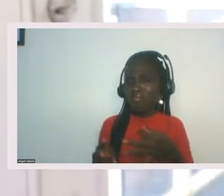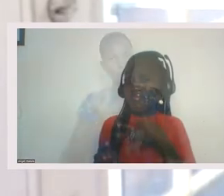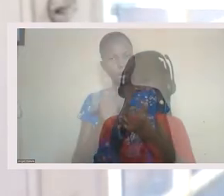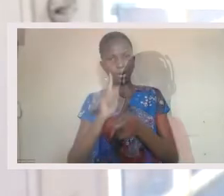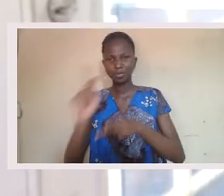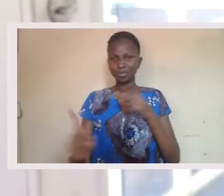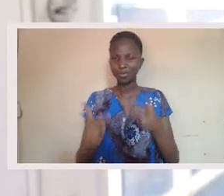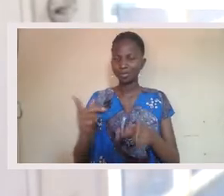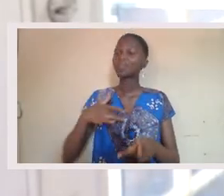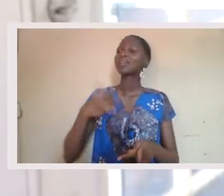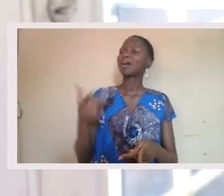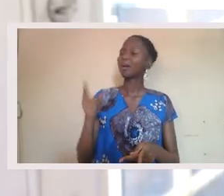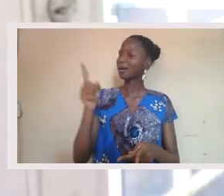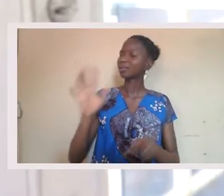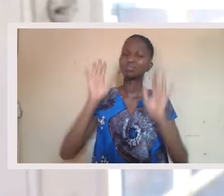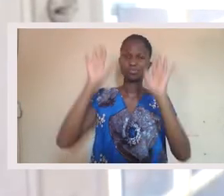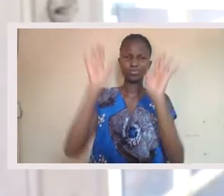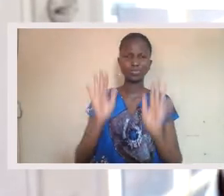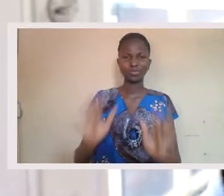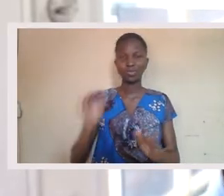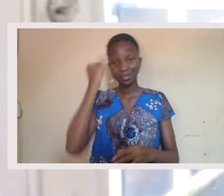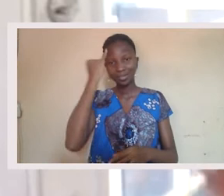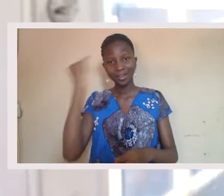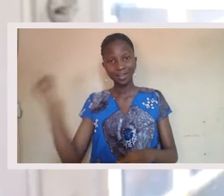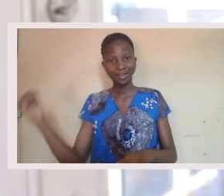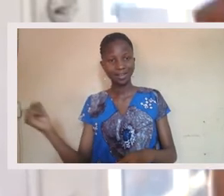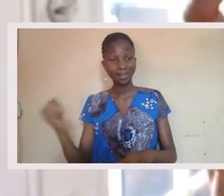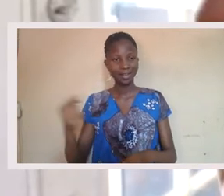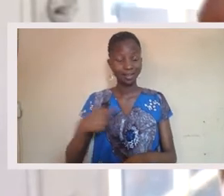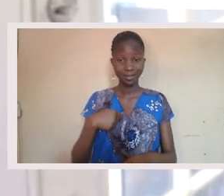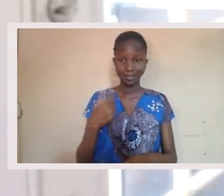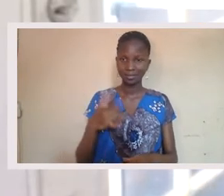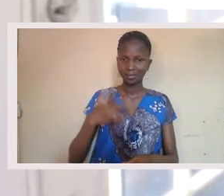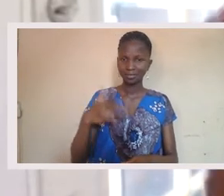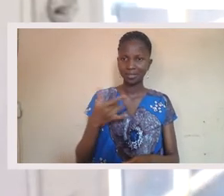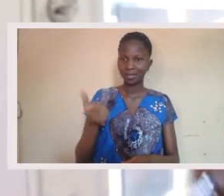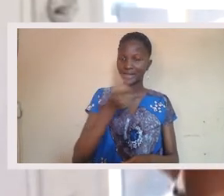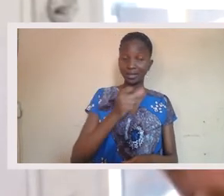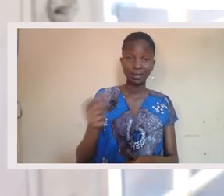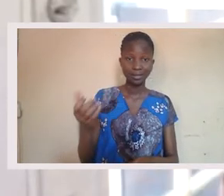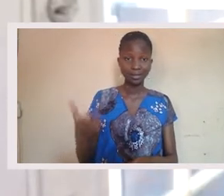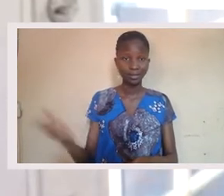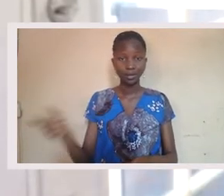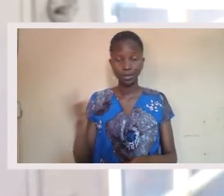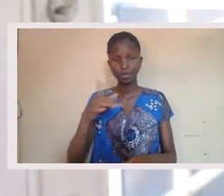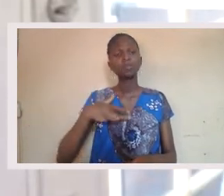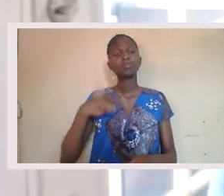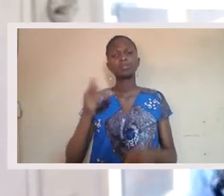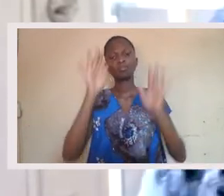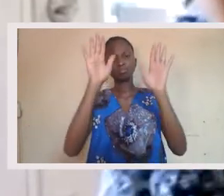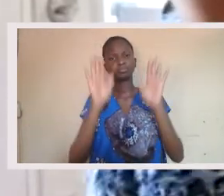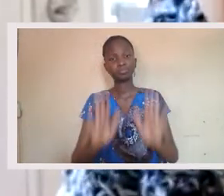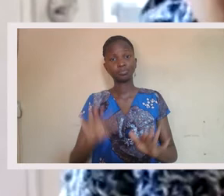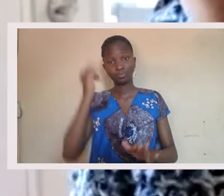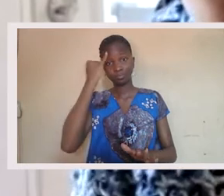people they're like, oh, this is a kind of a woo woo idea. And I'm like, you're probably anything that you consider to be a woo woo idea